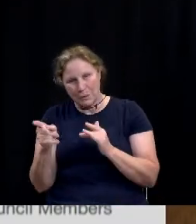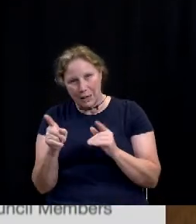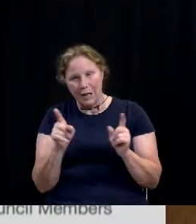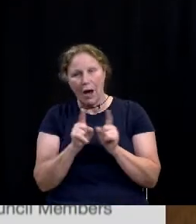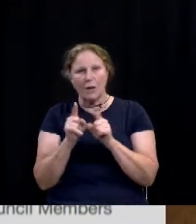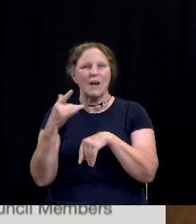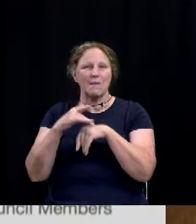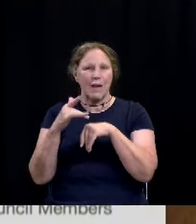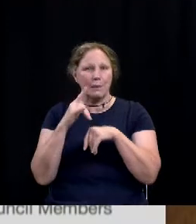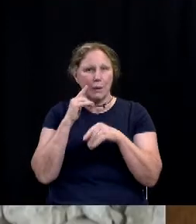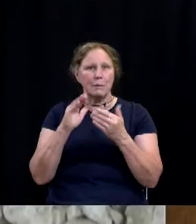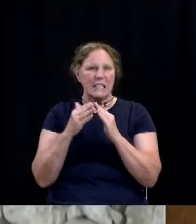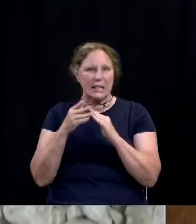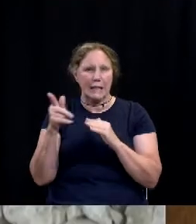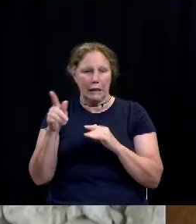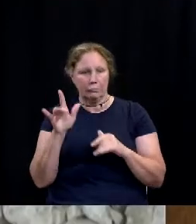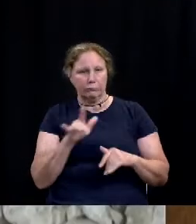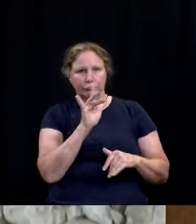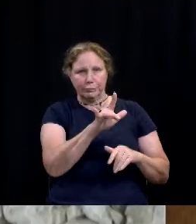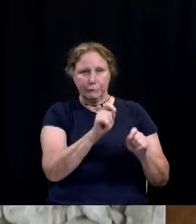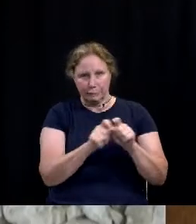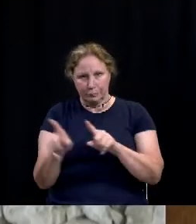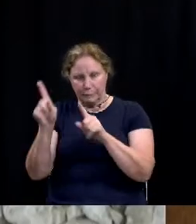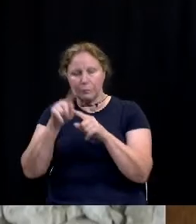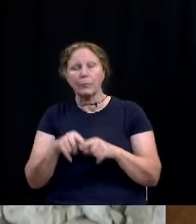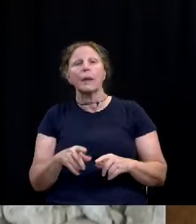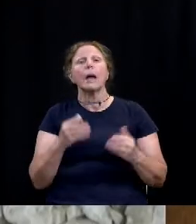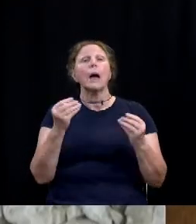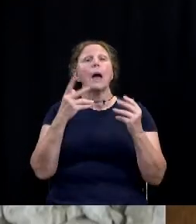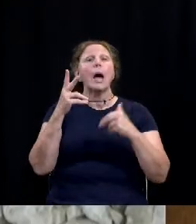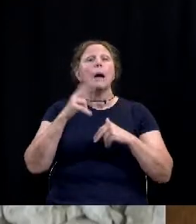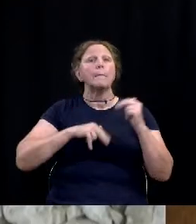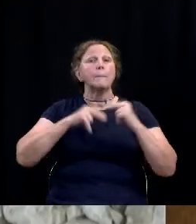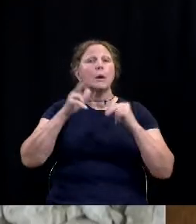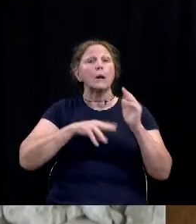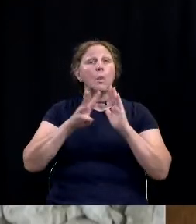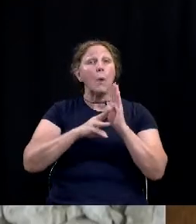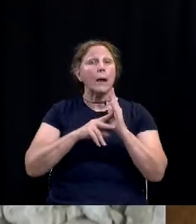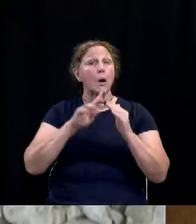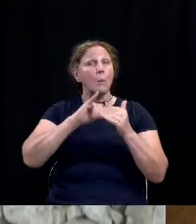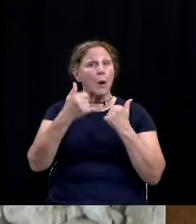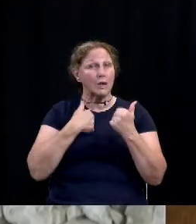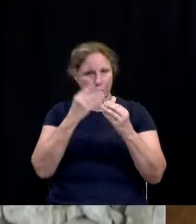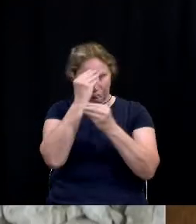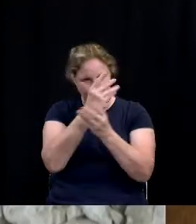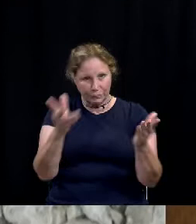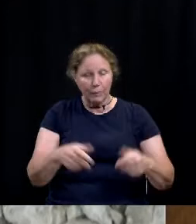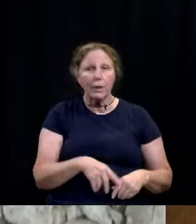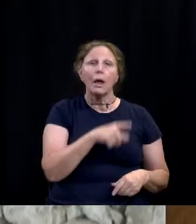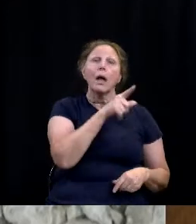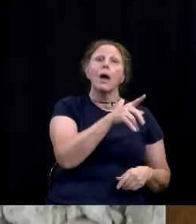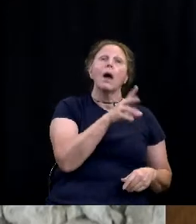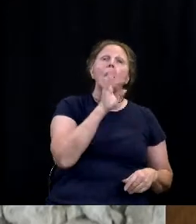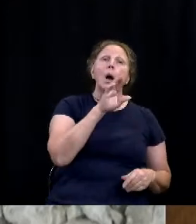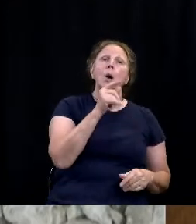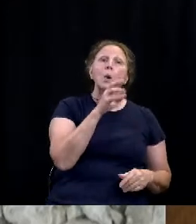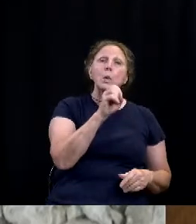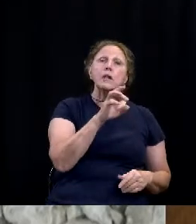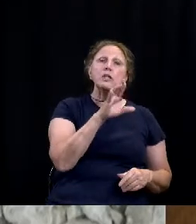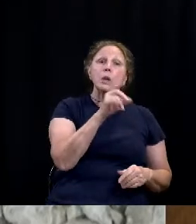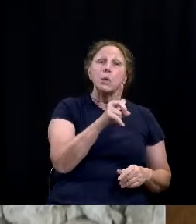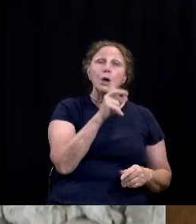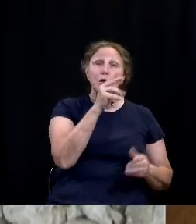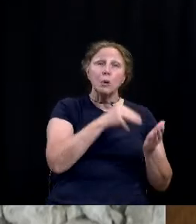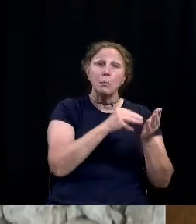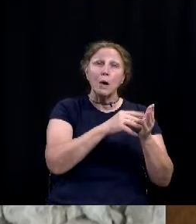available from the city's website. Here's a quick update on some building Waco projects going on, replacement of a 40-year-old Ritchie Road 2 million gallon